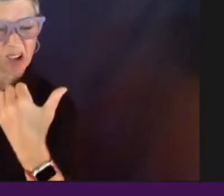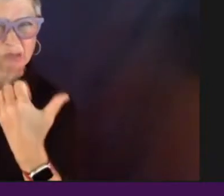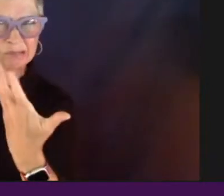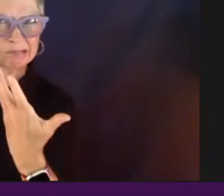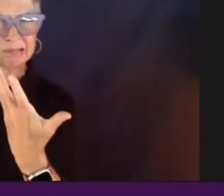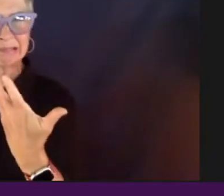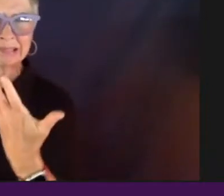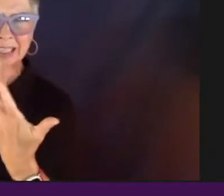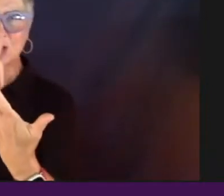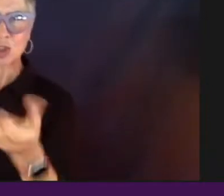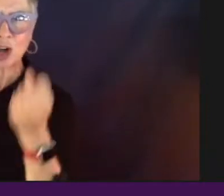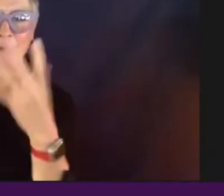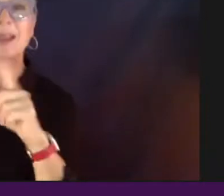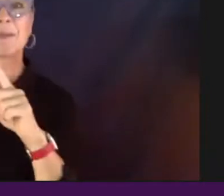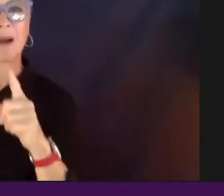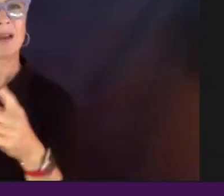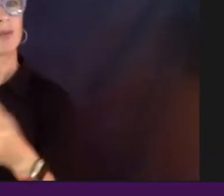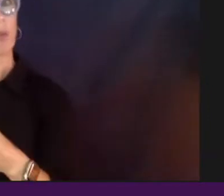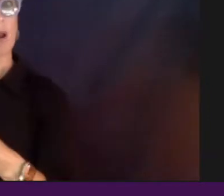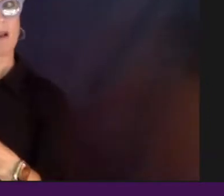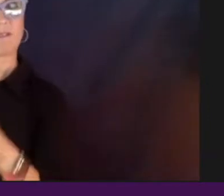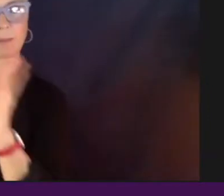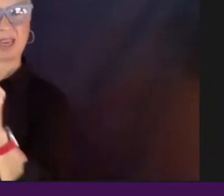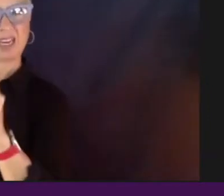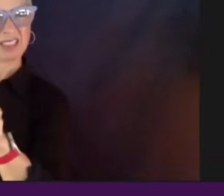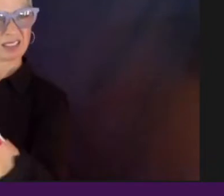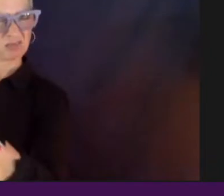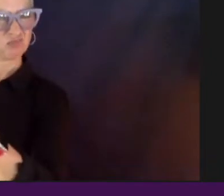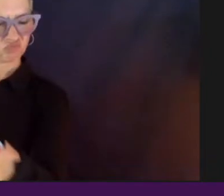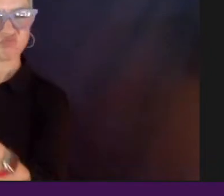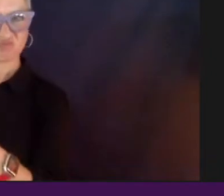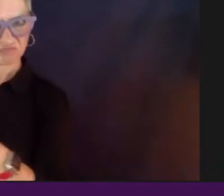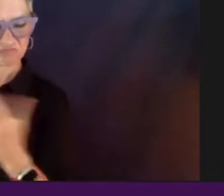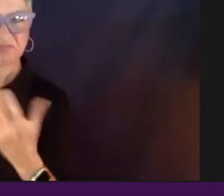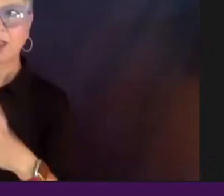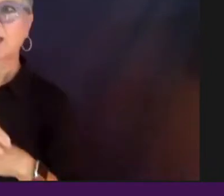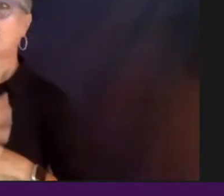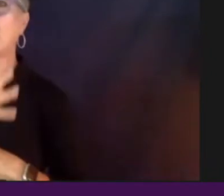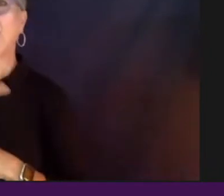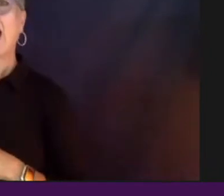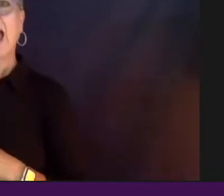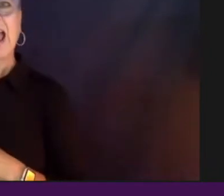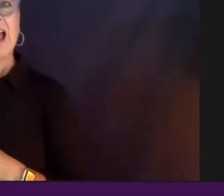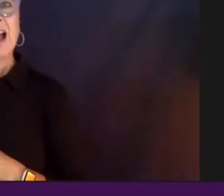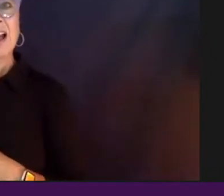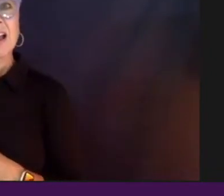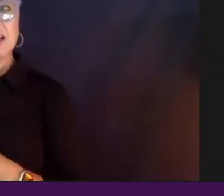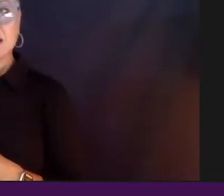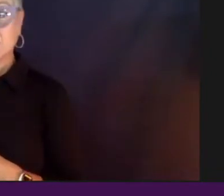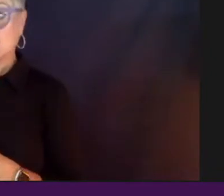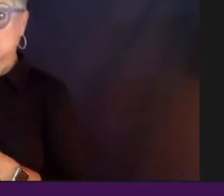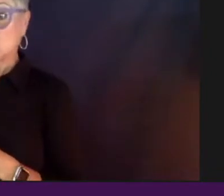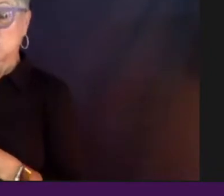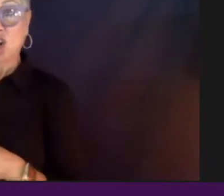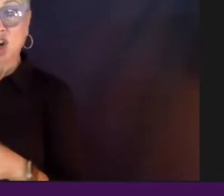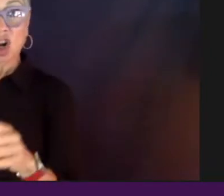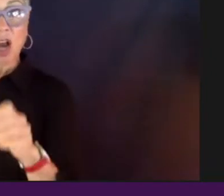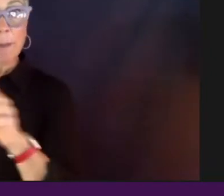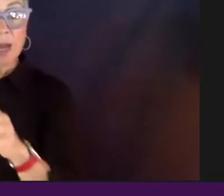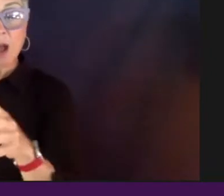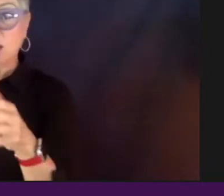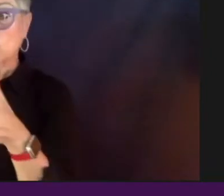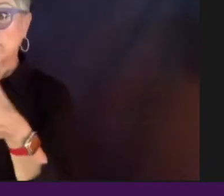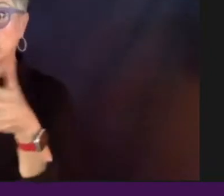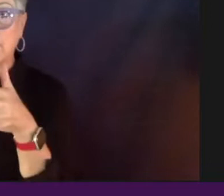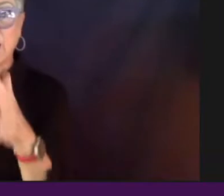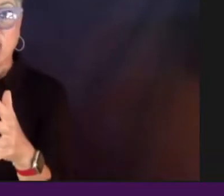at the, at one of the annual meetings. And you know, I felt that you're coming on at American Masters. I really felt that